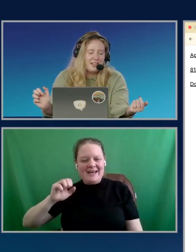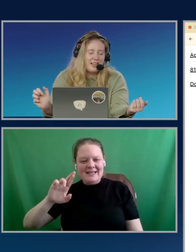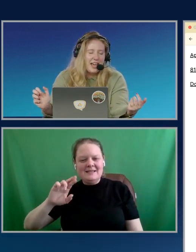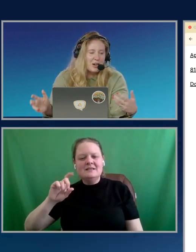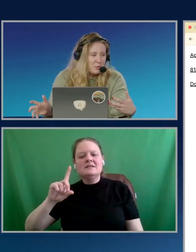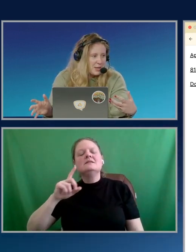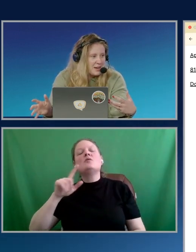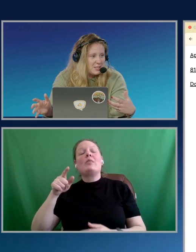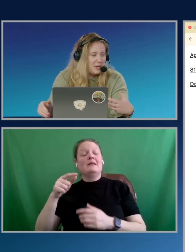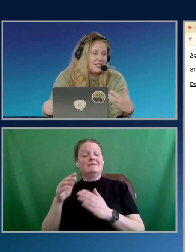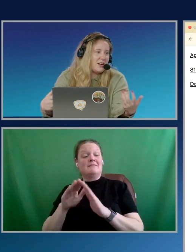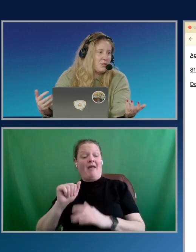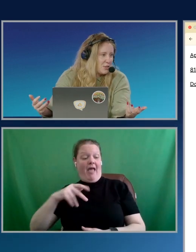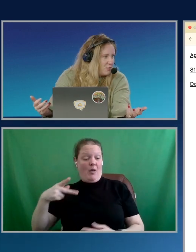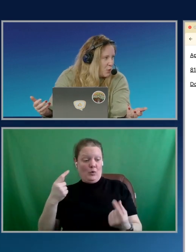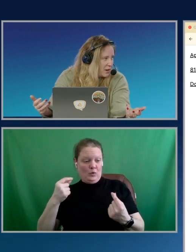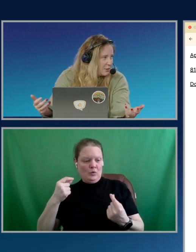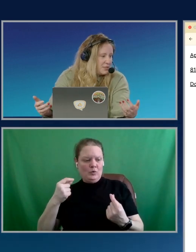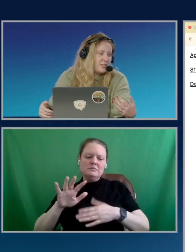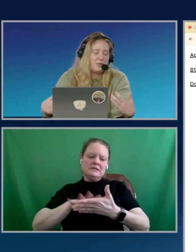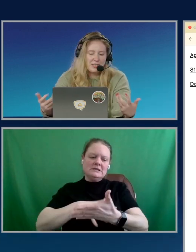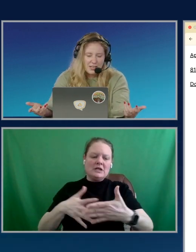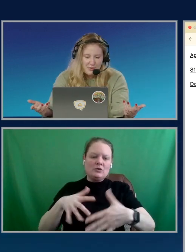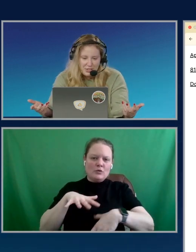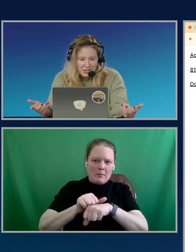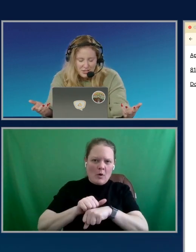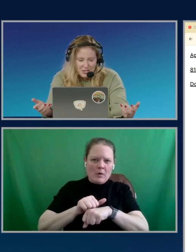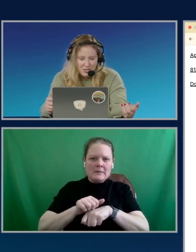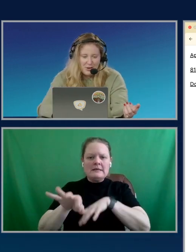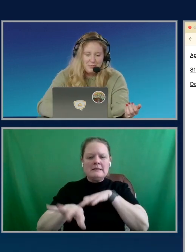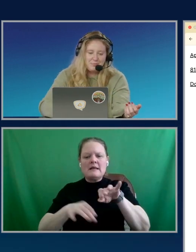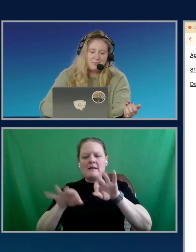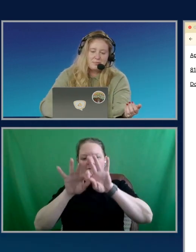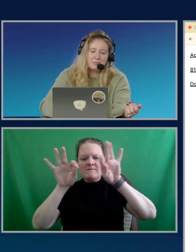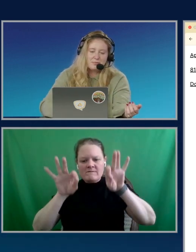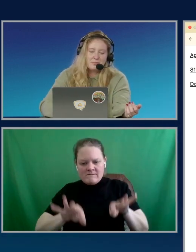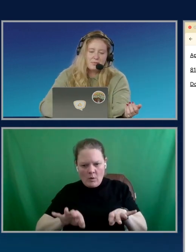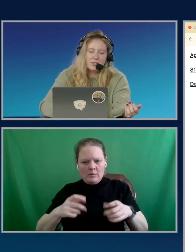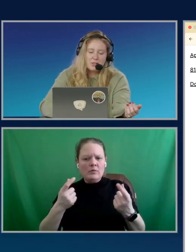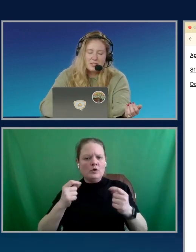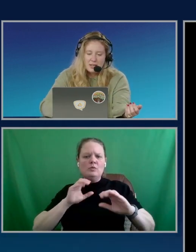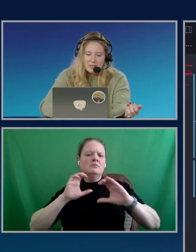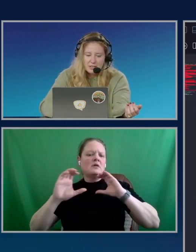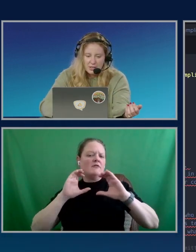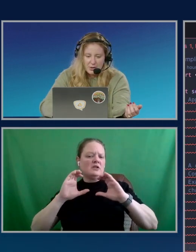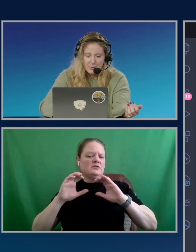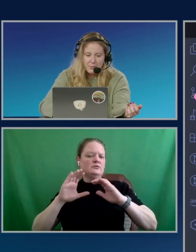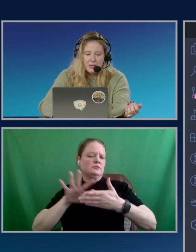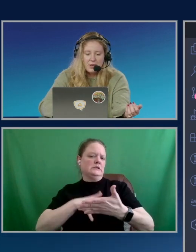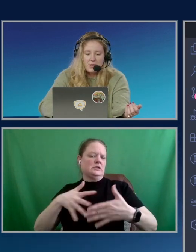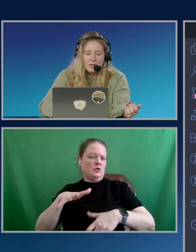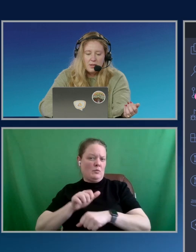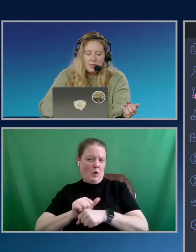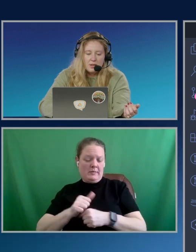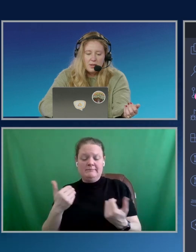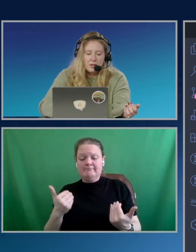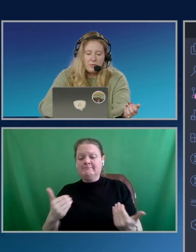hair appointments, but instead of using forms, using a conversation to do it. So let's dive into the code.